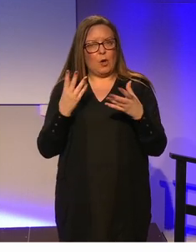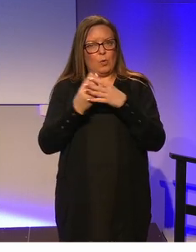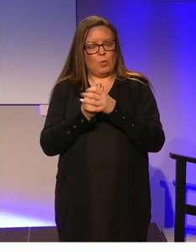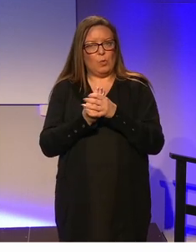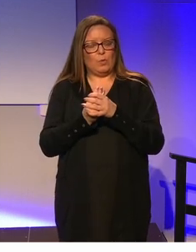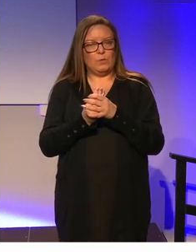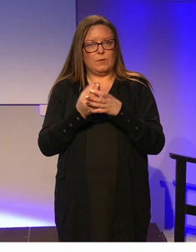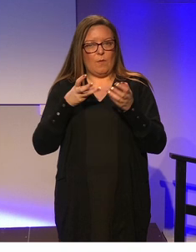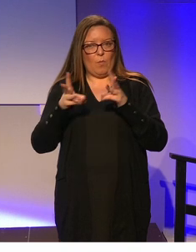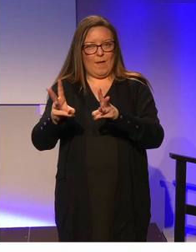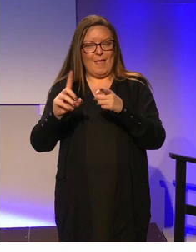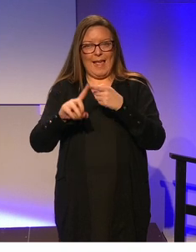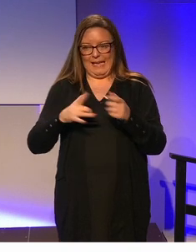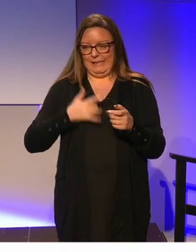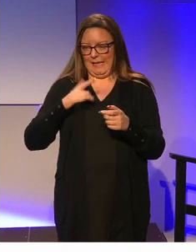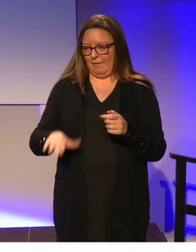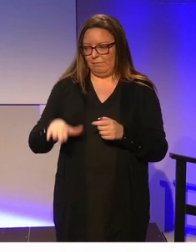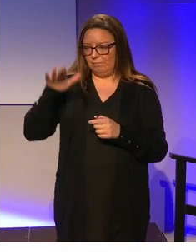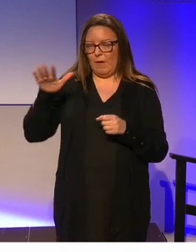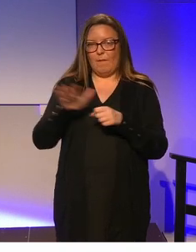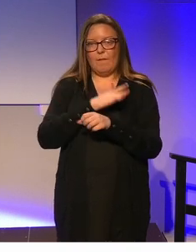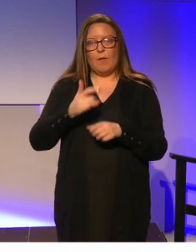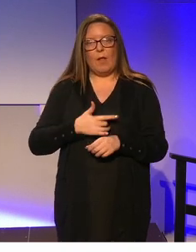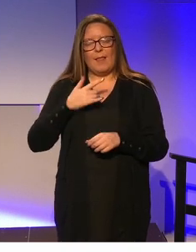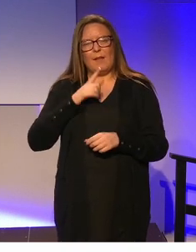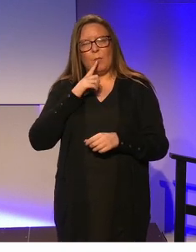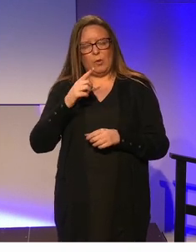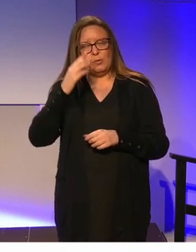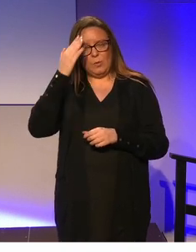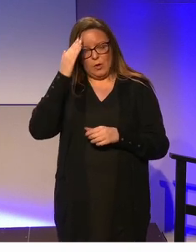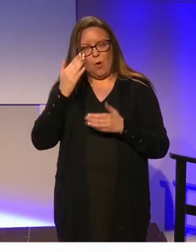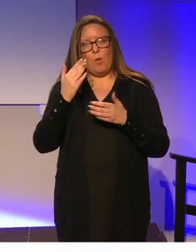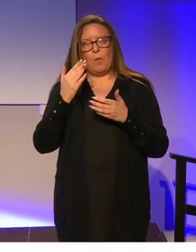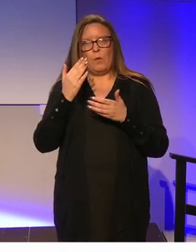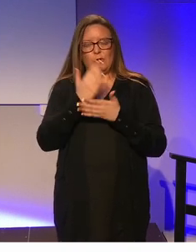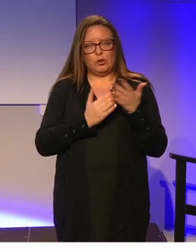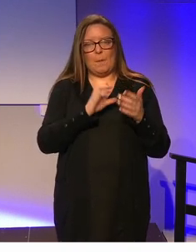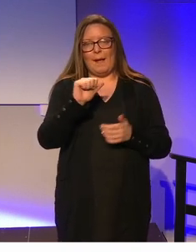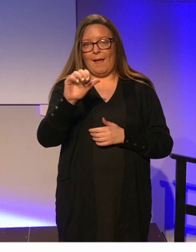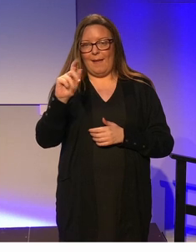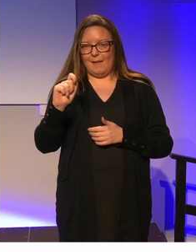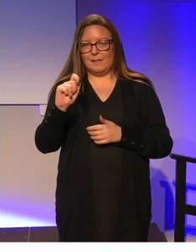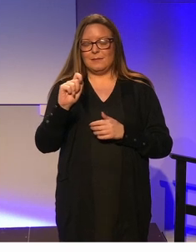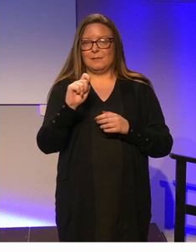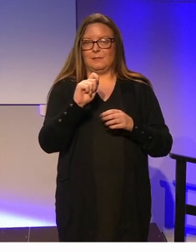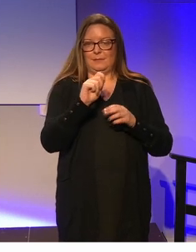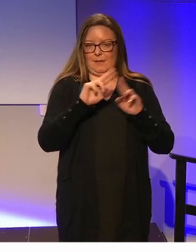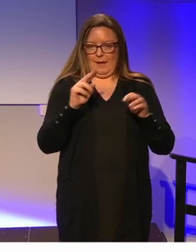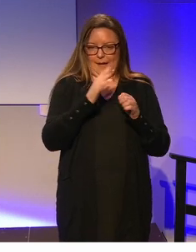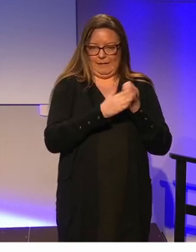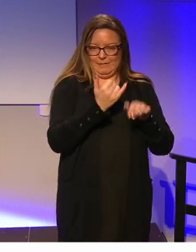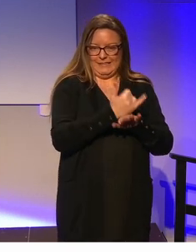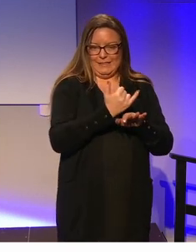and live independent and fulfilled lives. However, as we know, key sections of the Act have not been commenced, but as I said, the Act is currently under